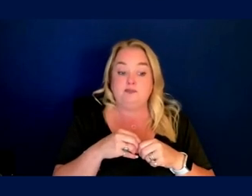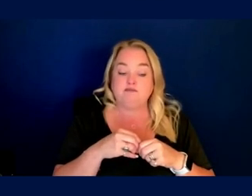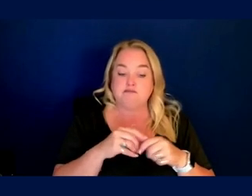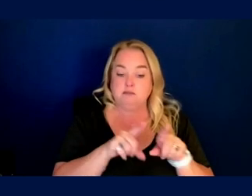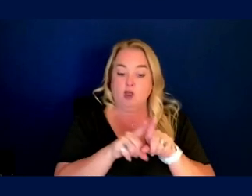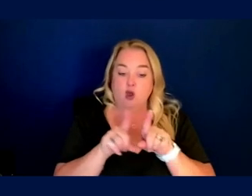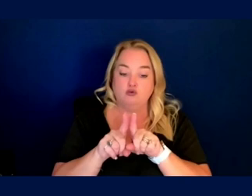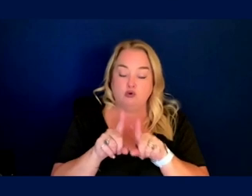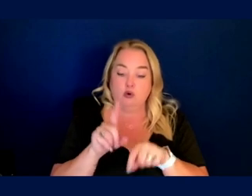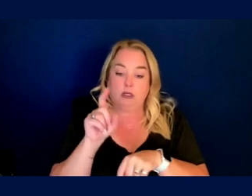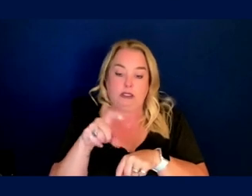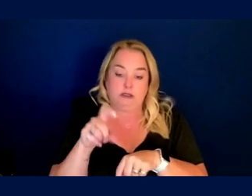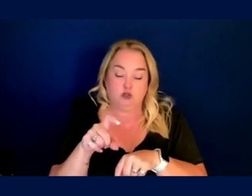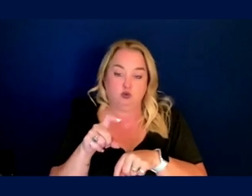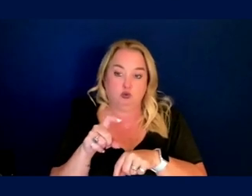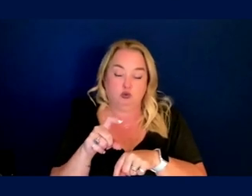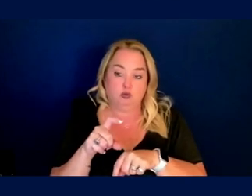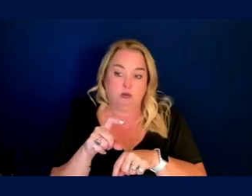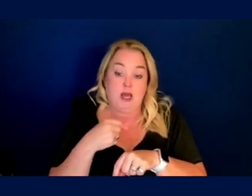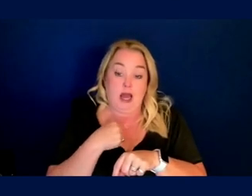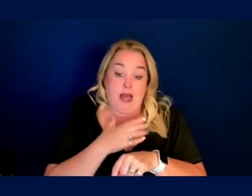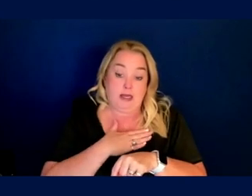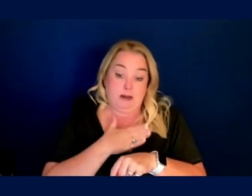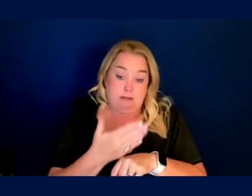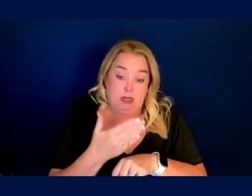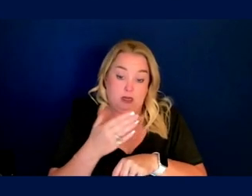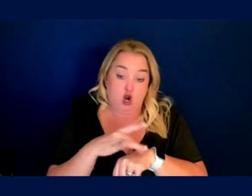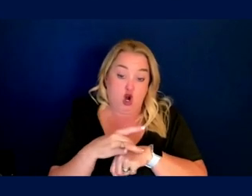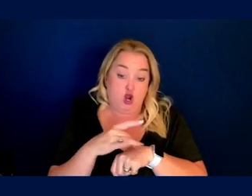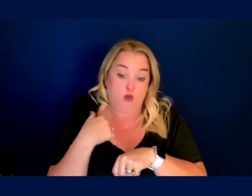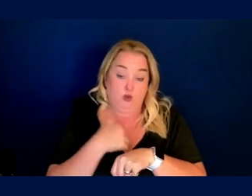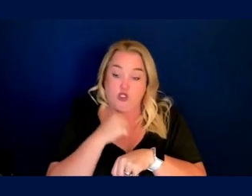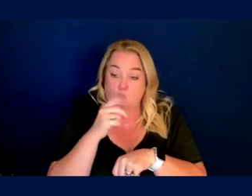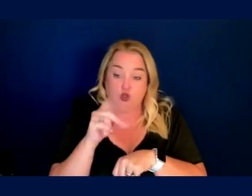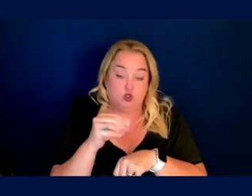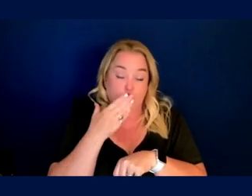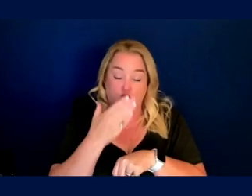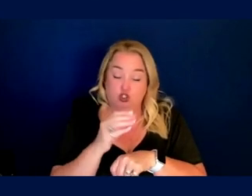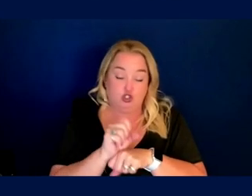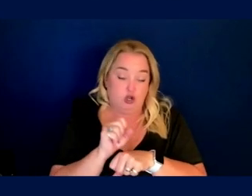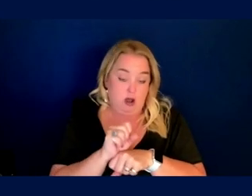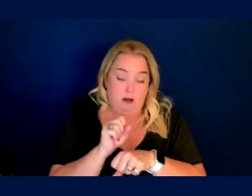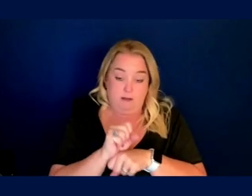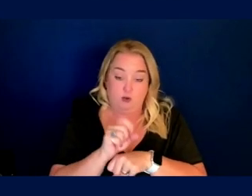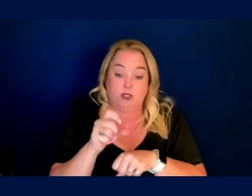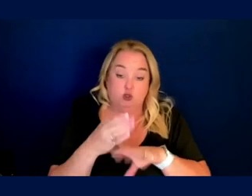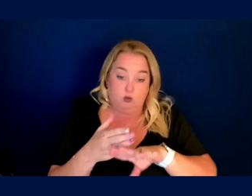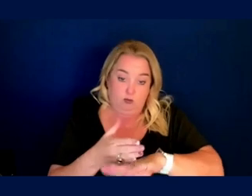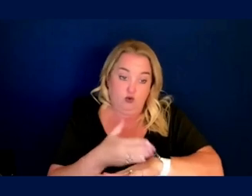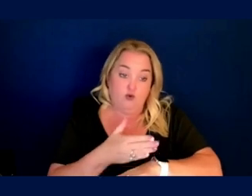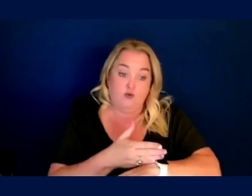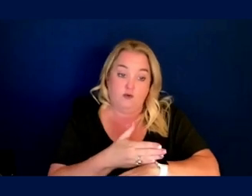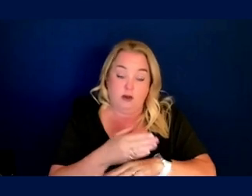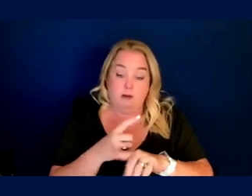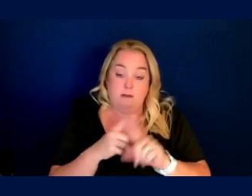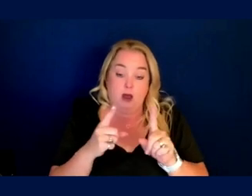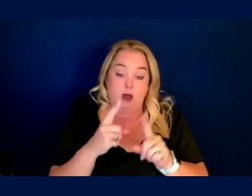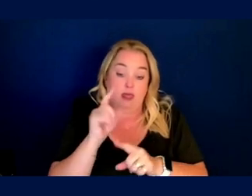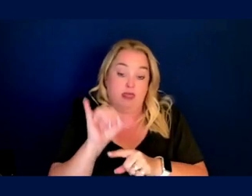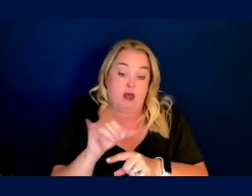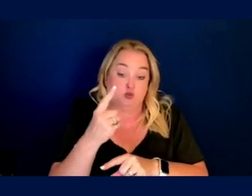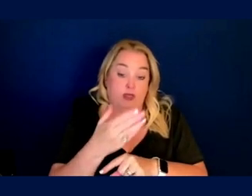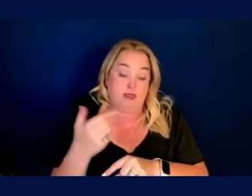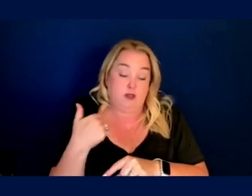that also probably needs to be considered. And I admit on earth, we don't do a great job on that, um, needs to be improved. And it's something to think about